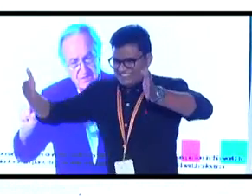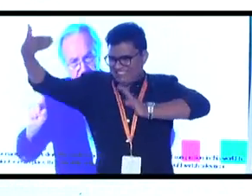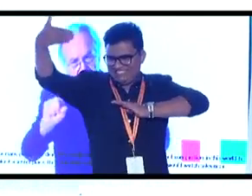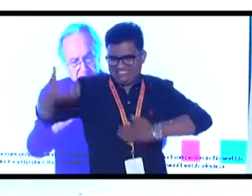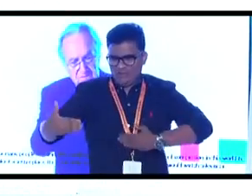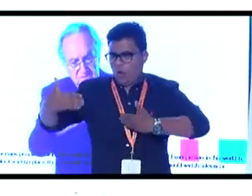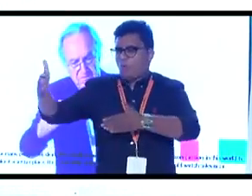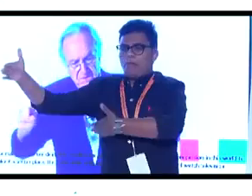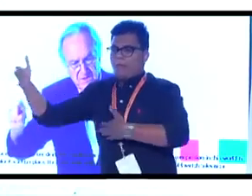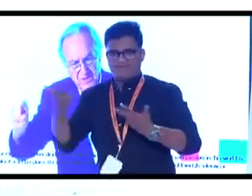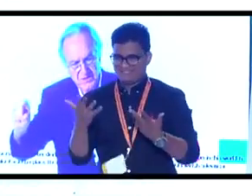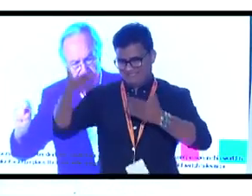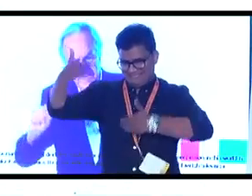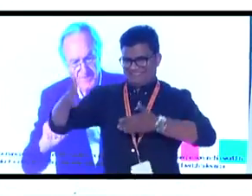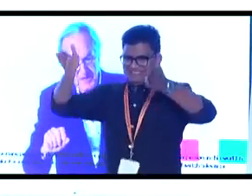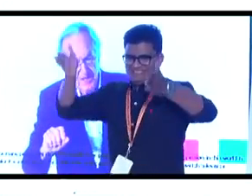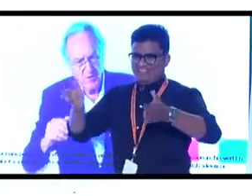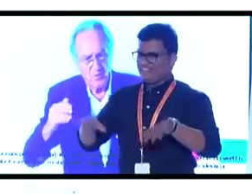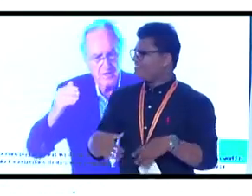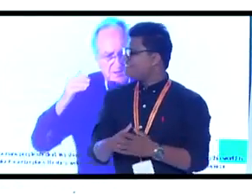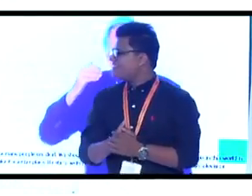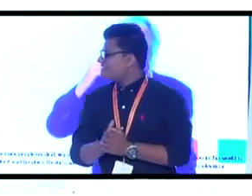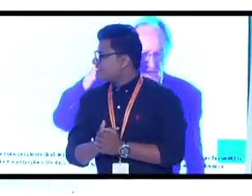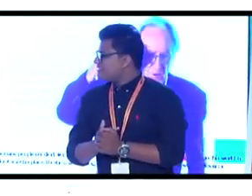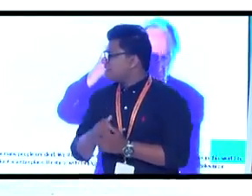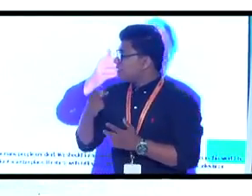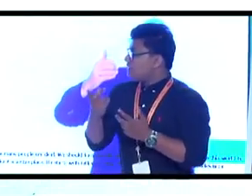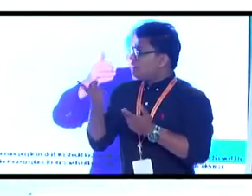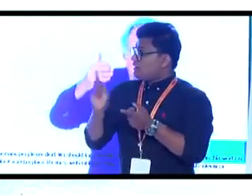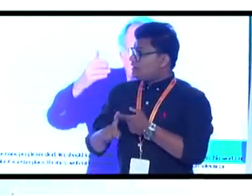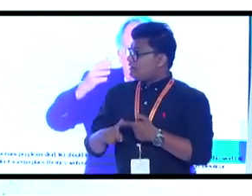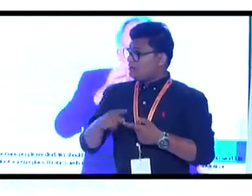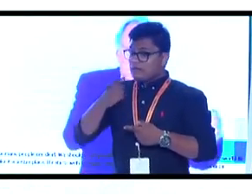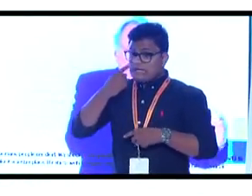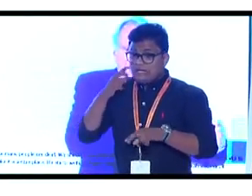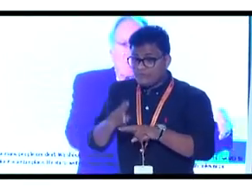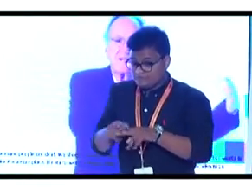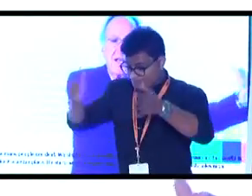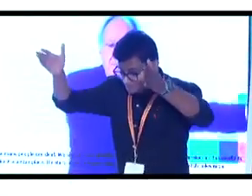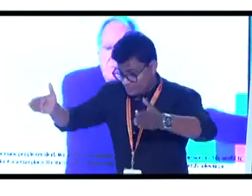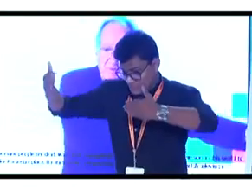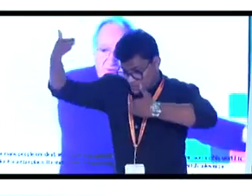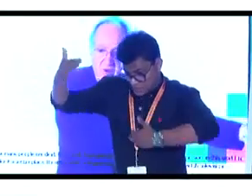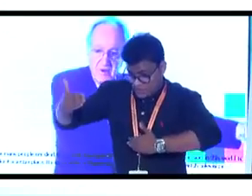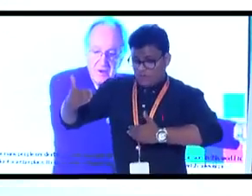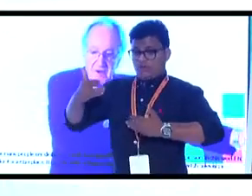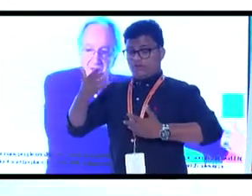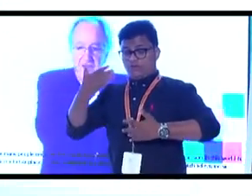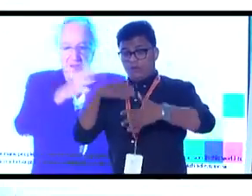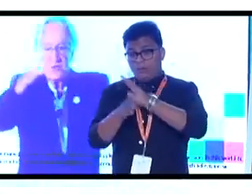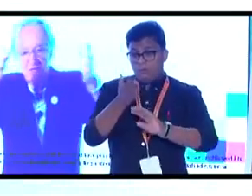captions across the screen, was it could only be done if a program was taped before,